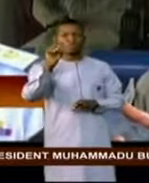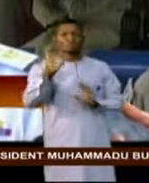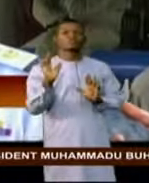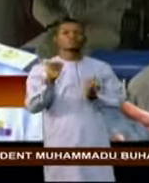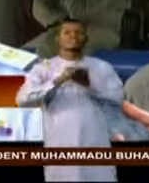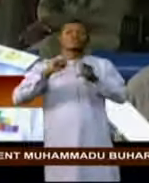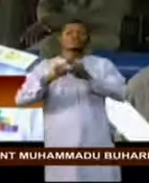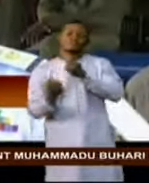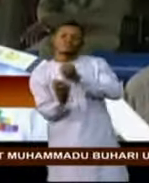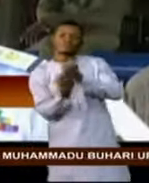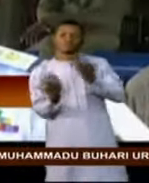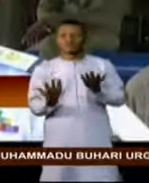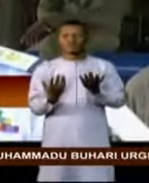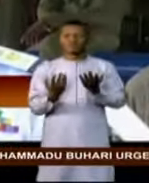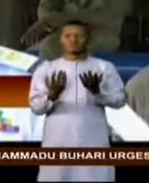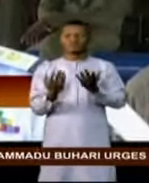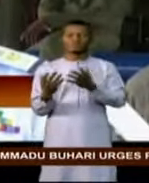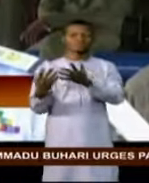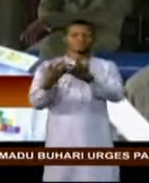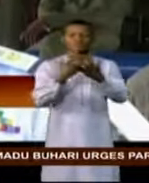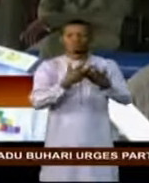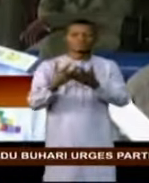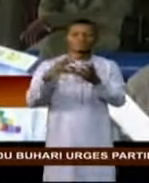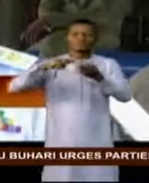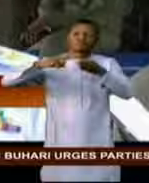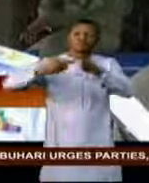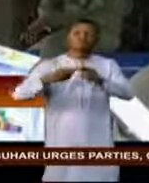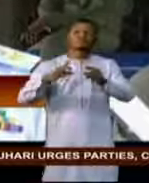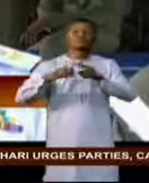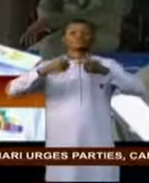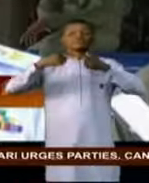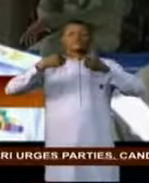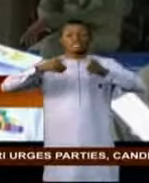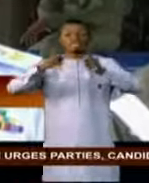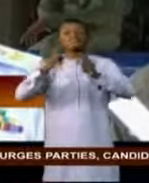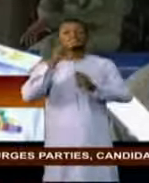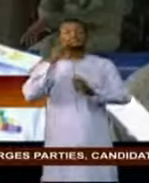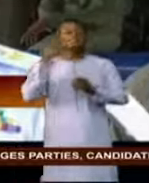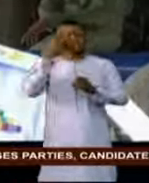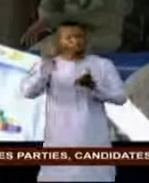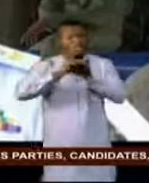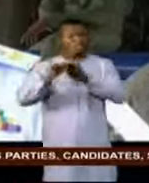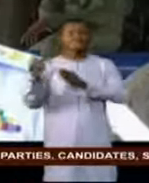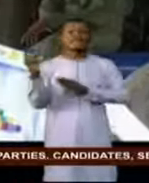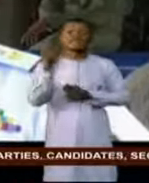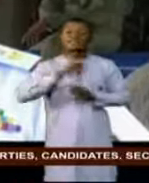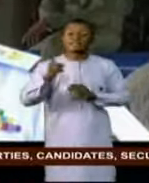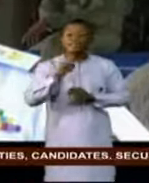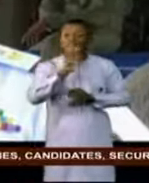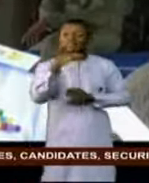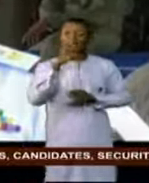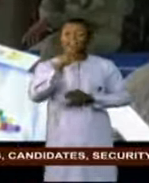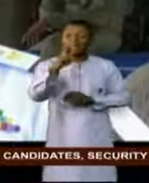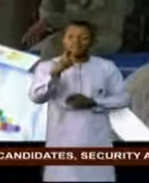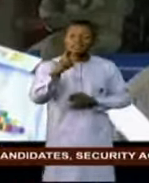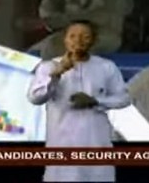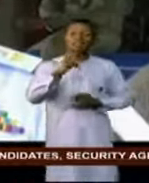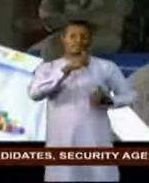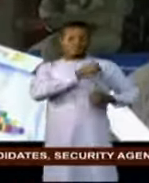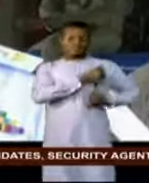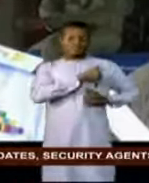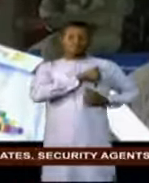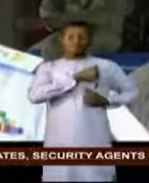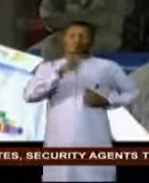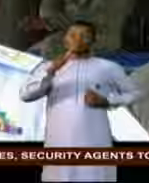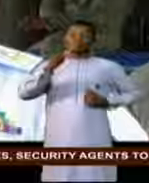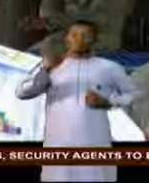military relations and this is to let Nigerians know that wherever they are, the Air Force is ready. Let